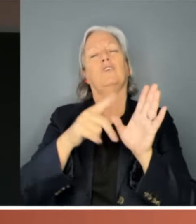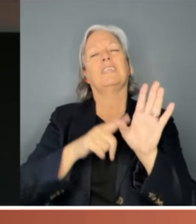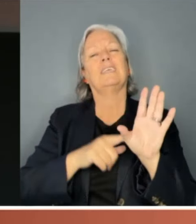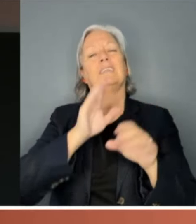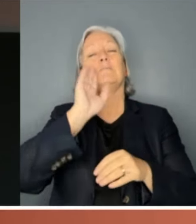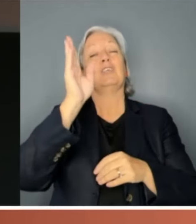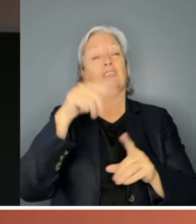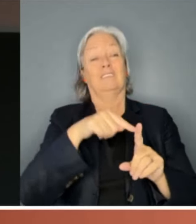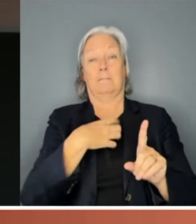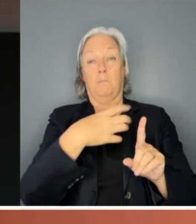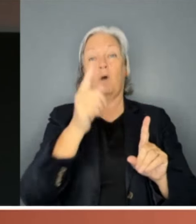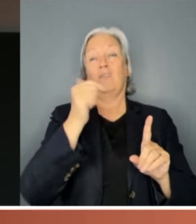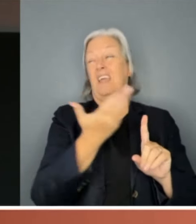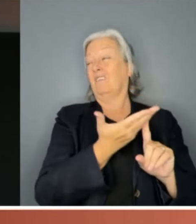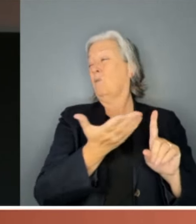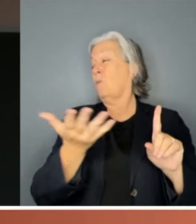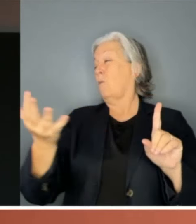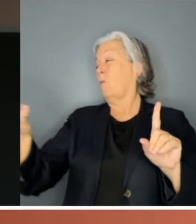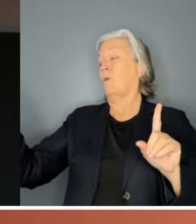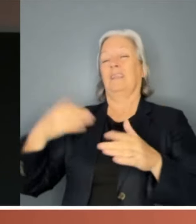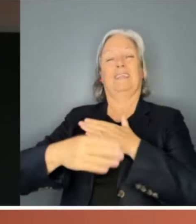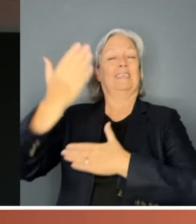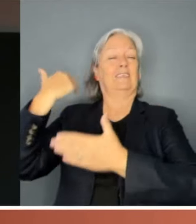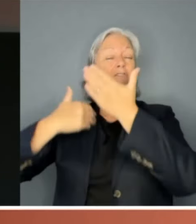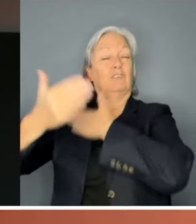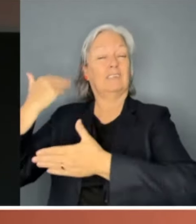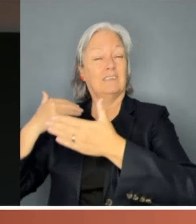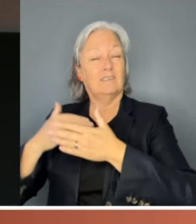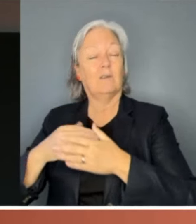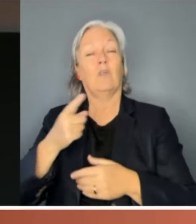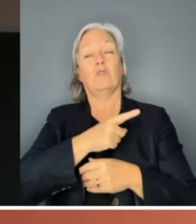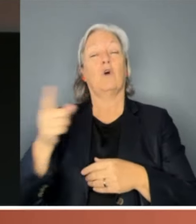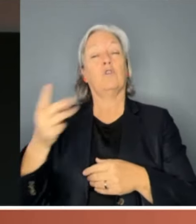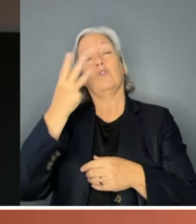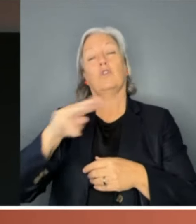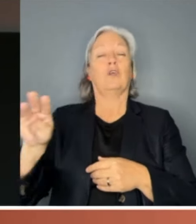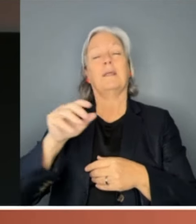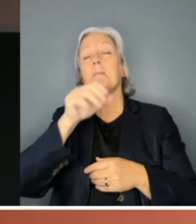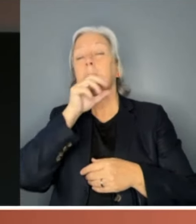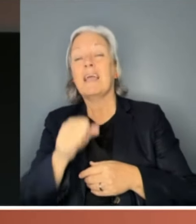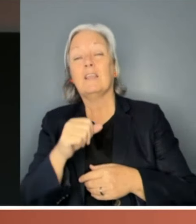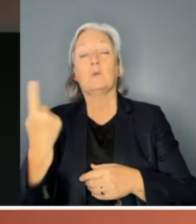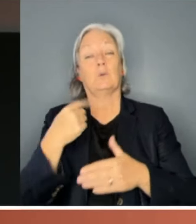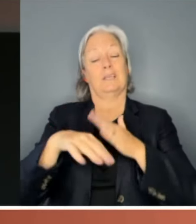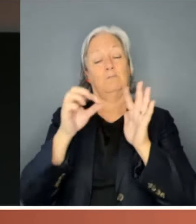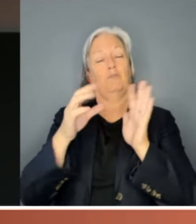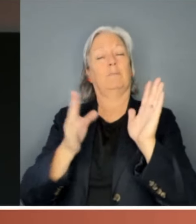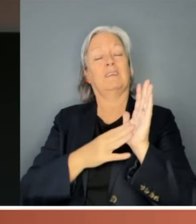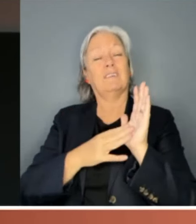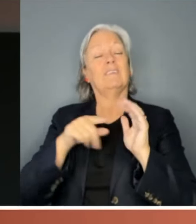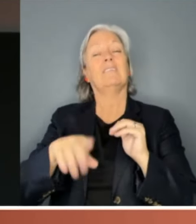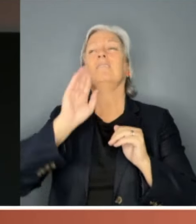Australian history. Not one of the 30 grey men who have sat in the Prime Minister's seat have ever made a speech that has been